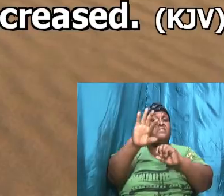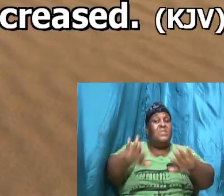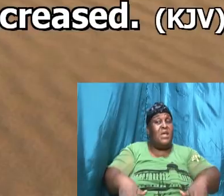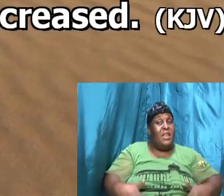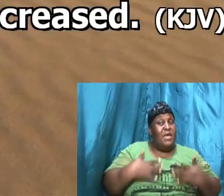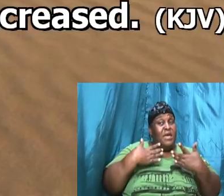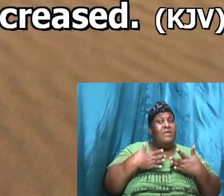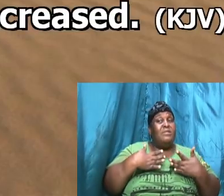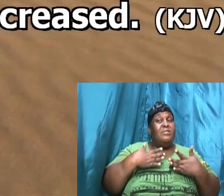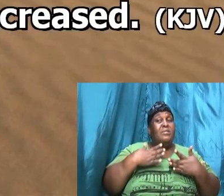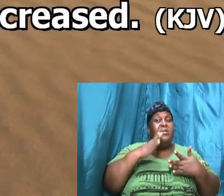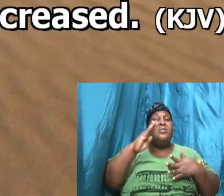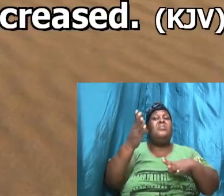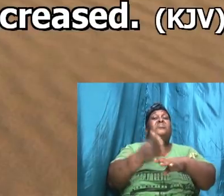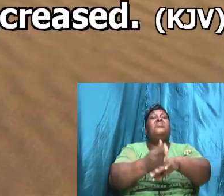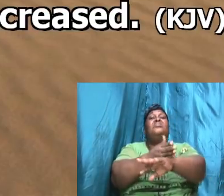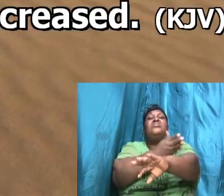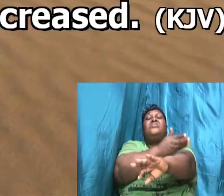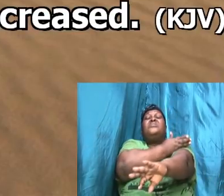shall be increased.